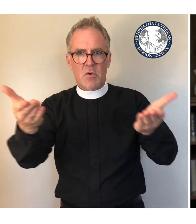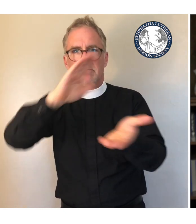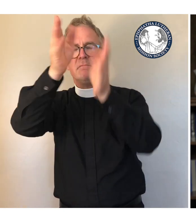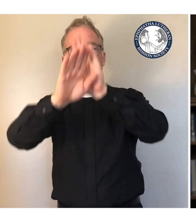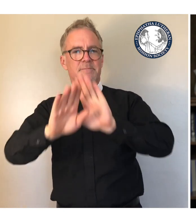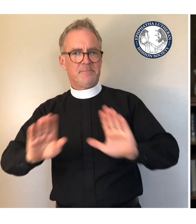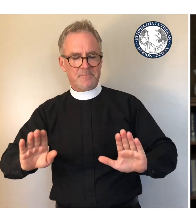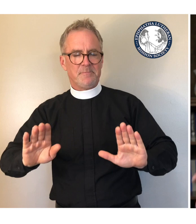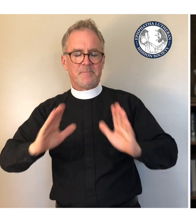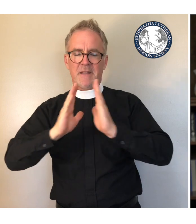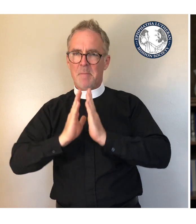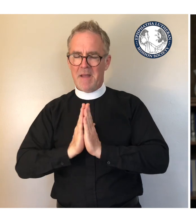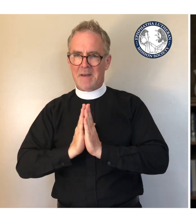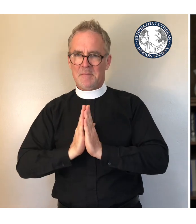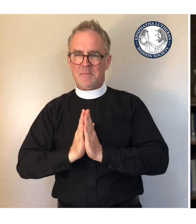Amen.